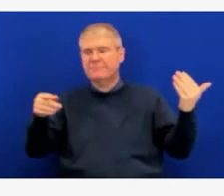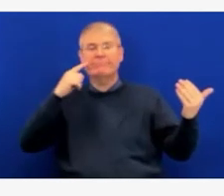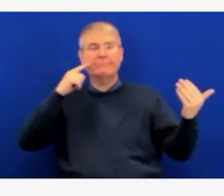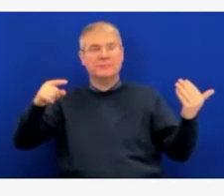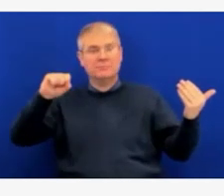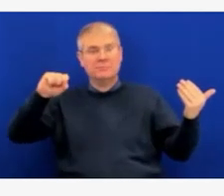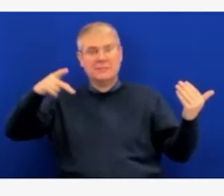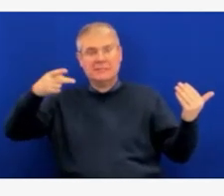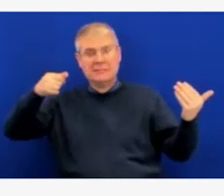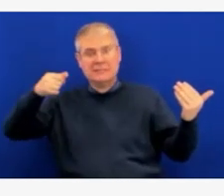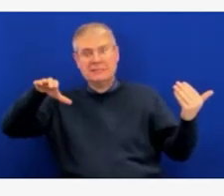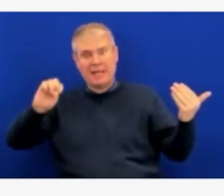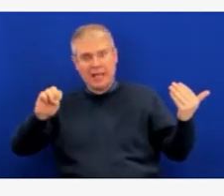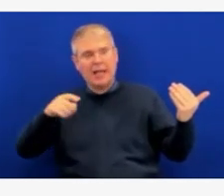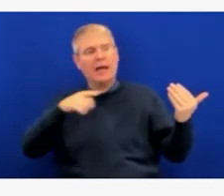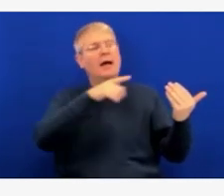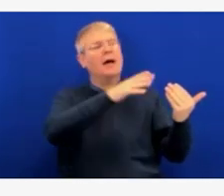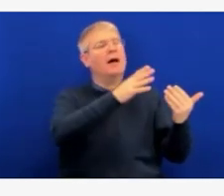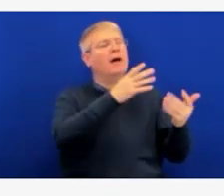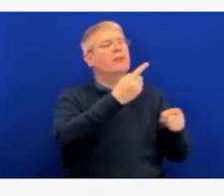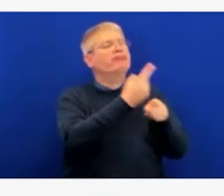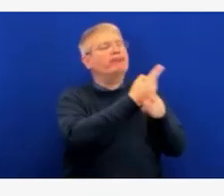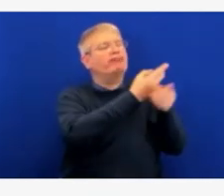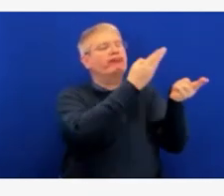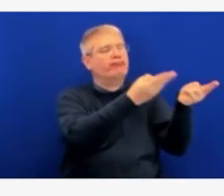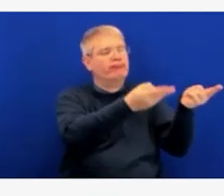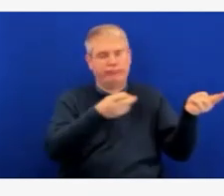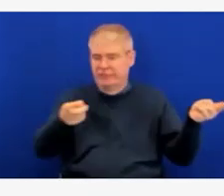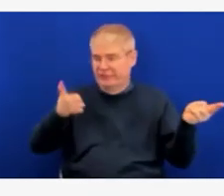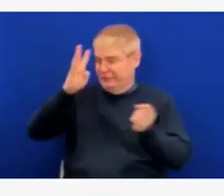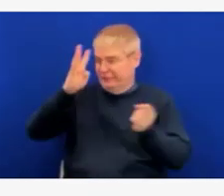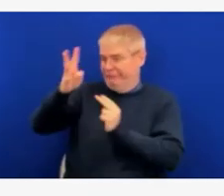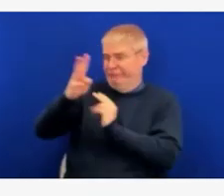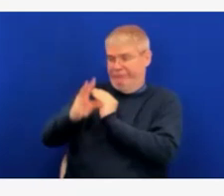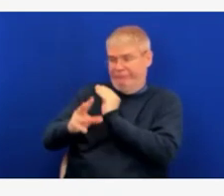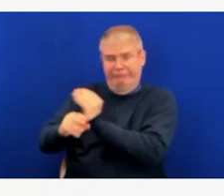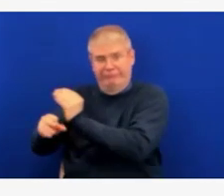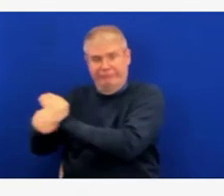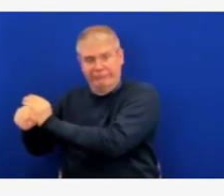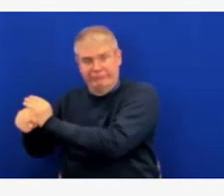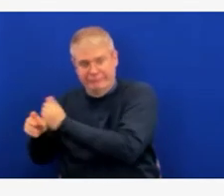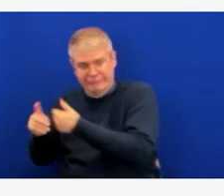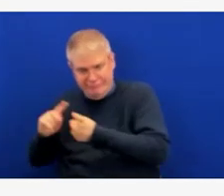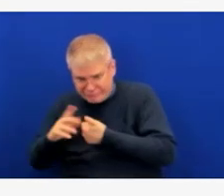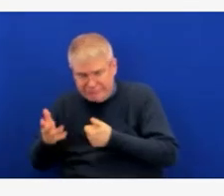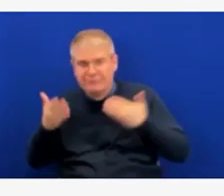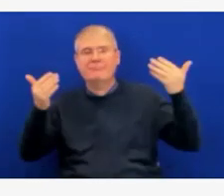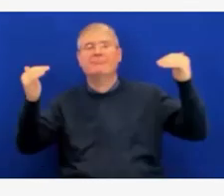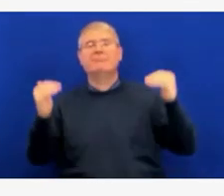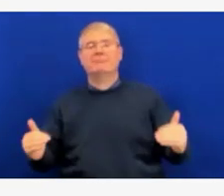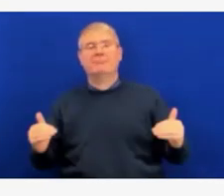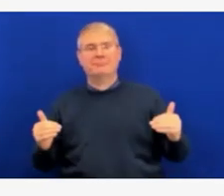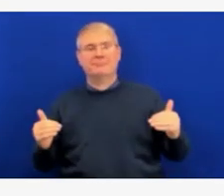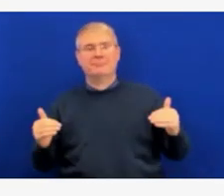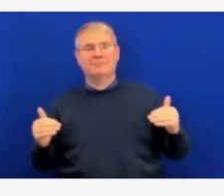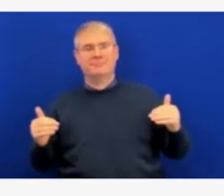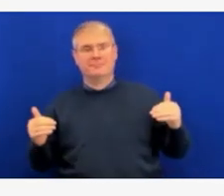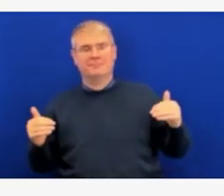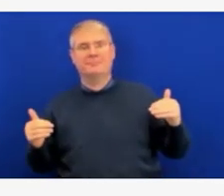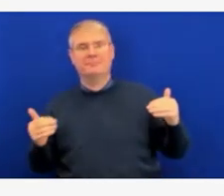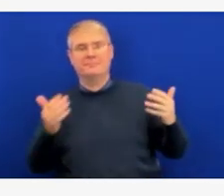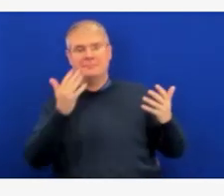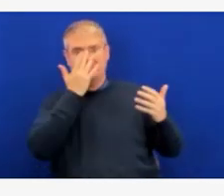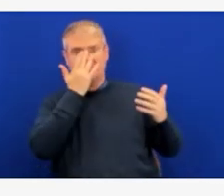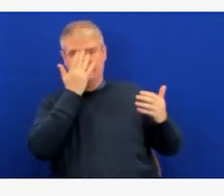alternate space to care for patients. And certainly in the ICUs, we'd be looking, many, many, many hospitals have